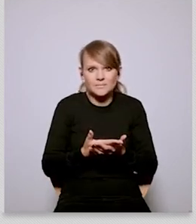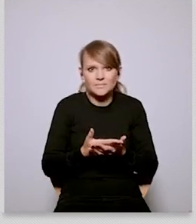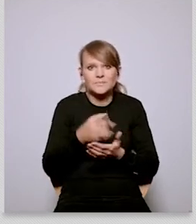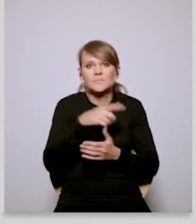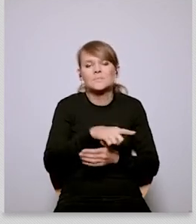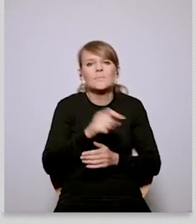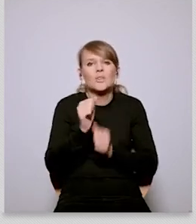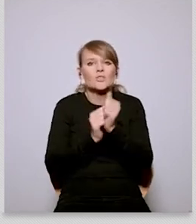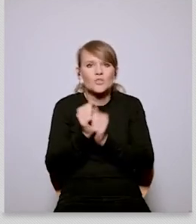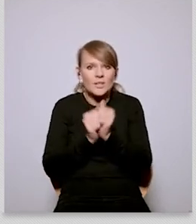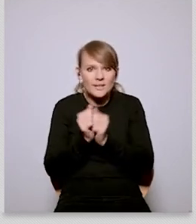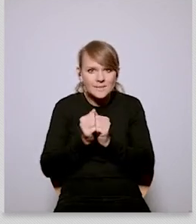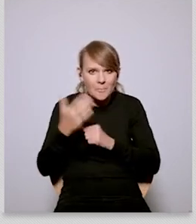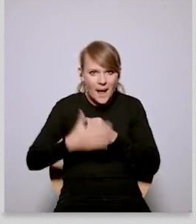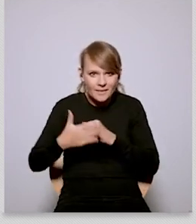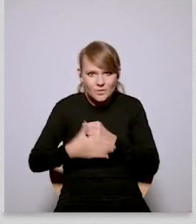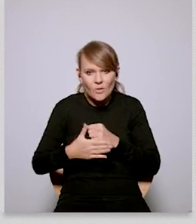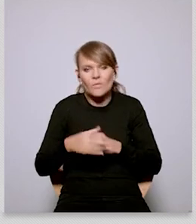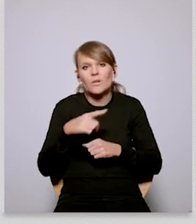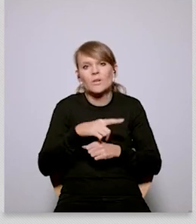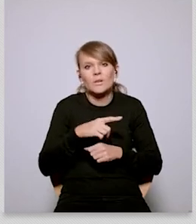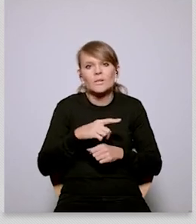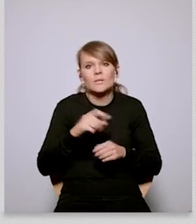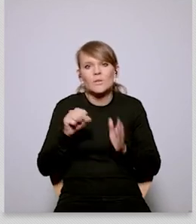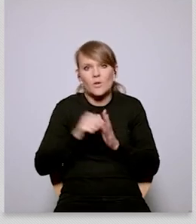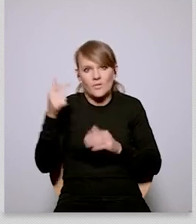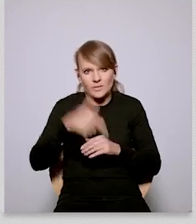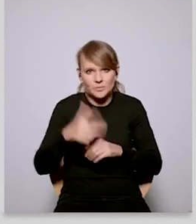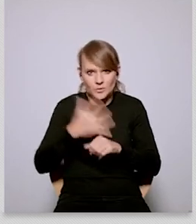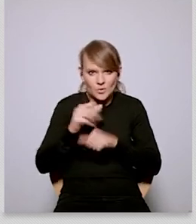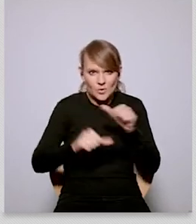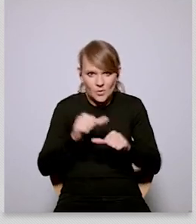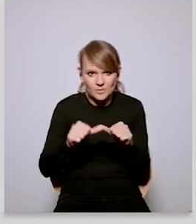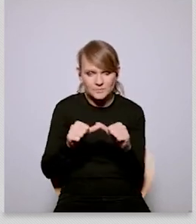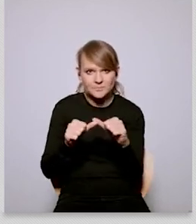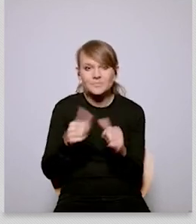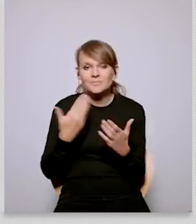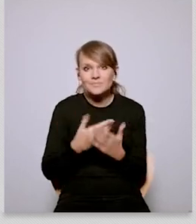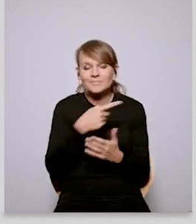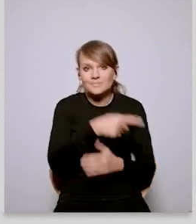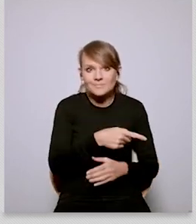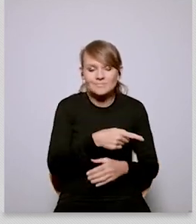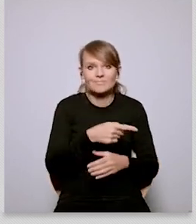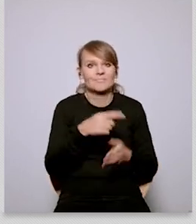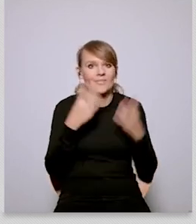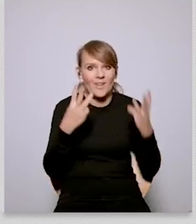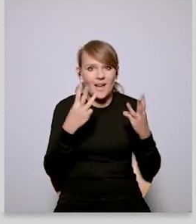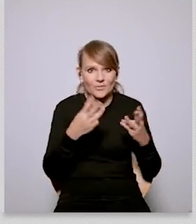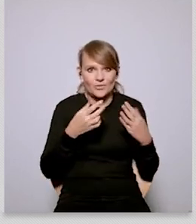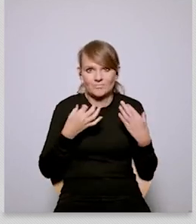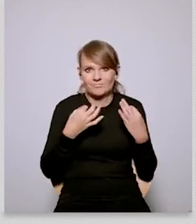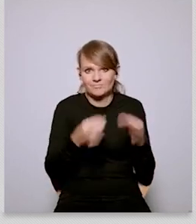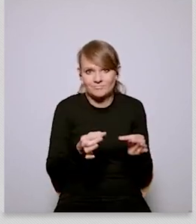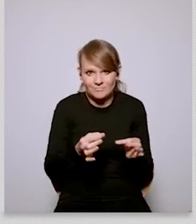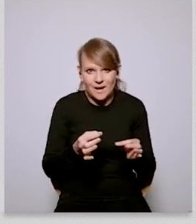because in czechia of course automotive industry is such a politically and economically charged issue that this